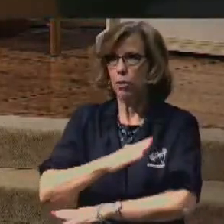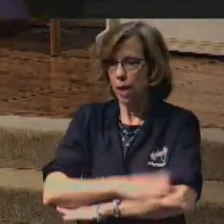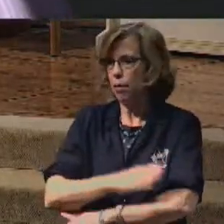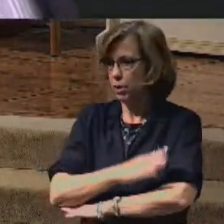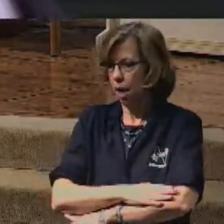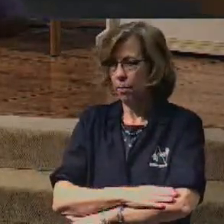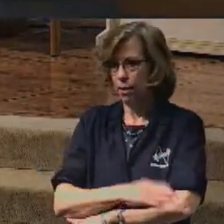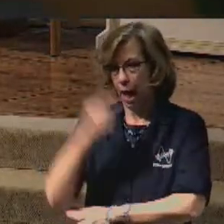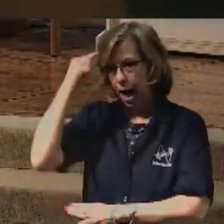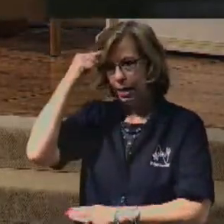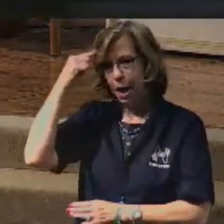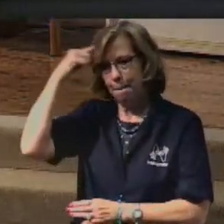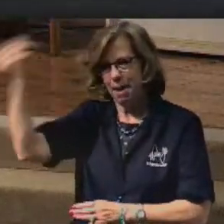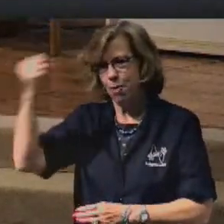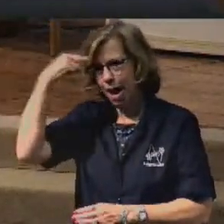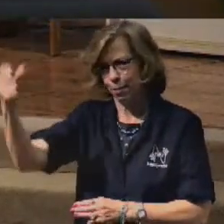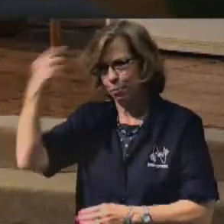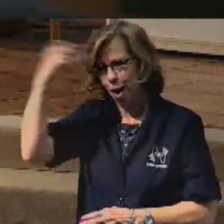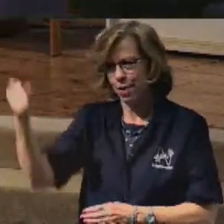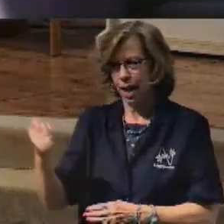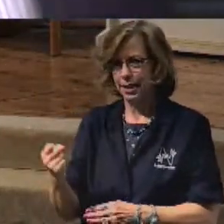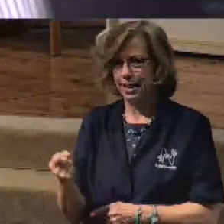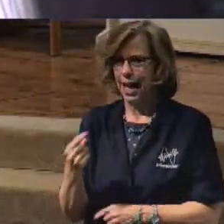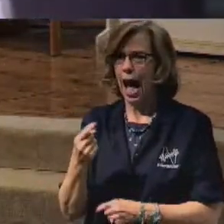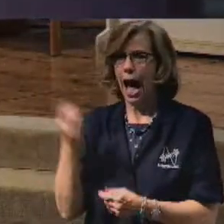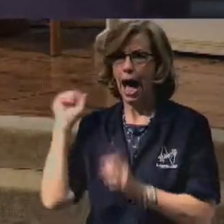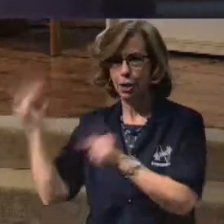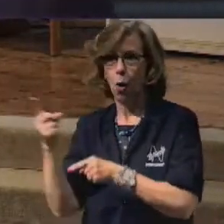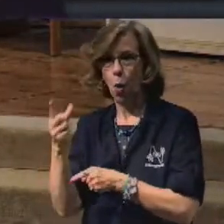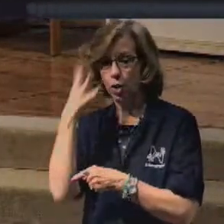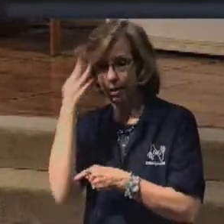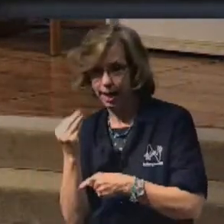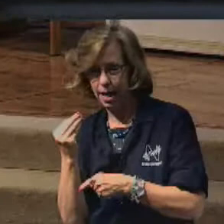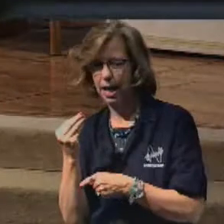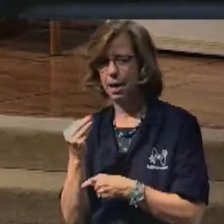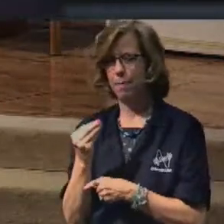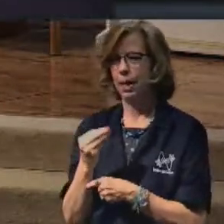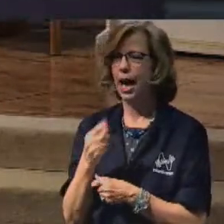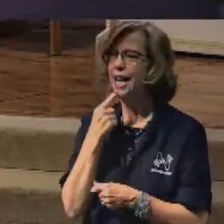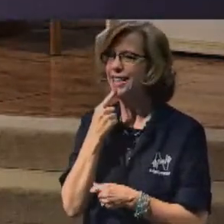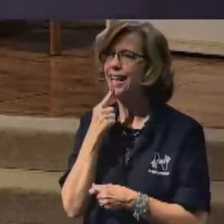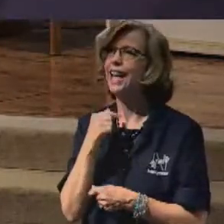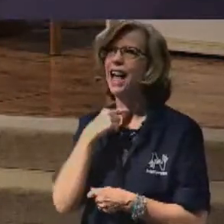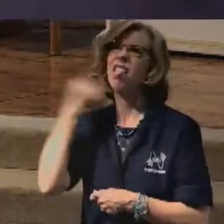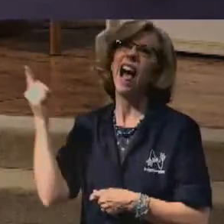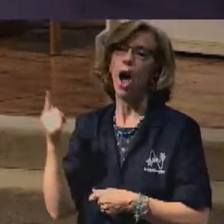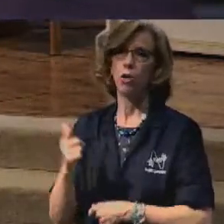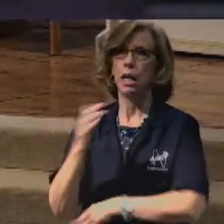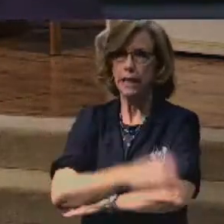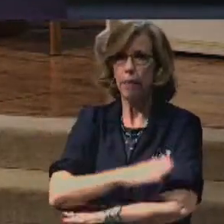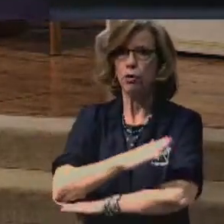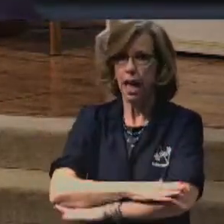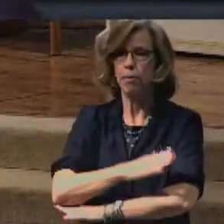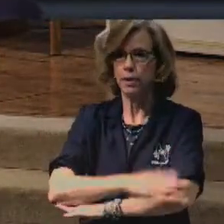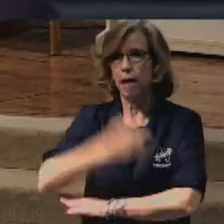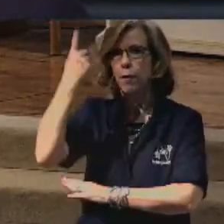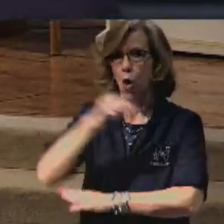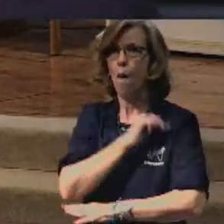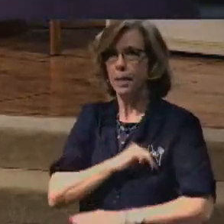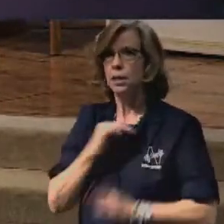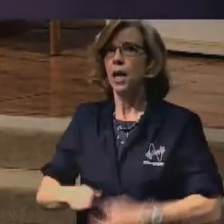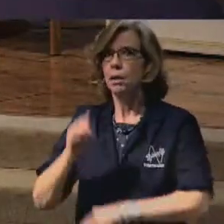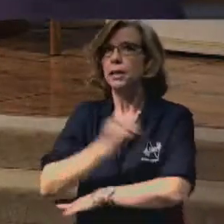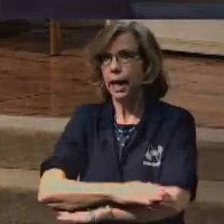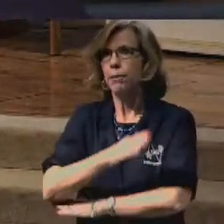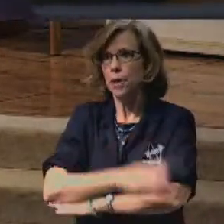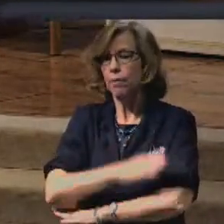When I went to bed, I said it out loud. Applegates, table, table, Applegates. Applegates, table. You know, I just kept doing that, kept doing